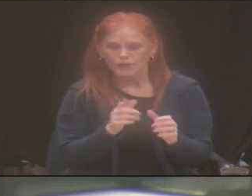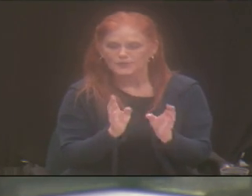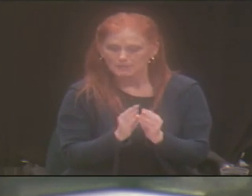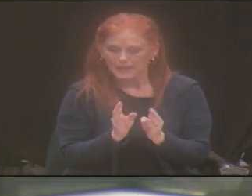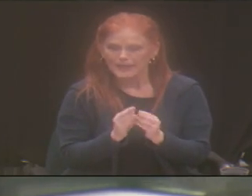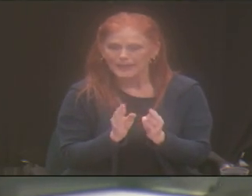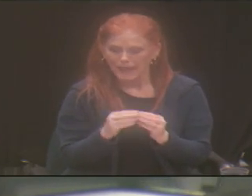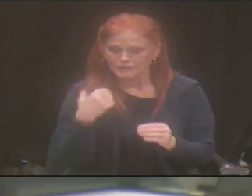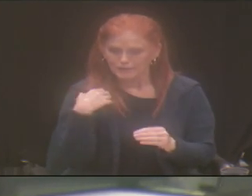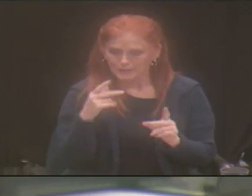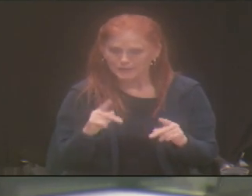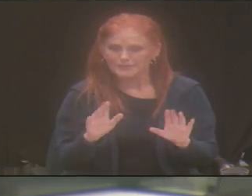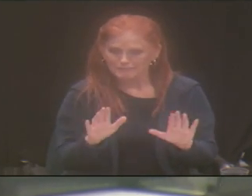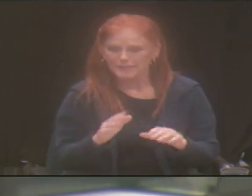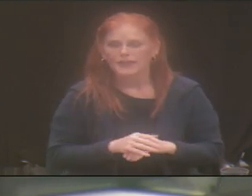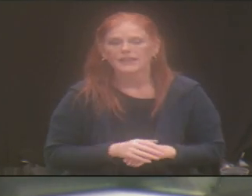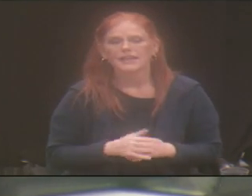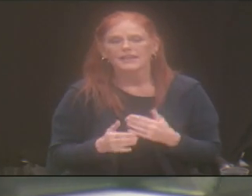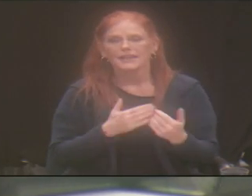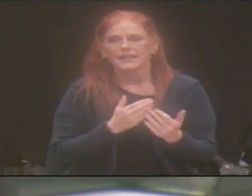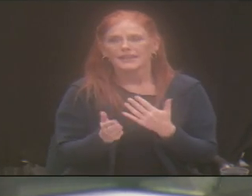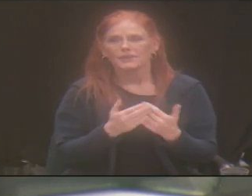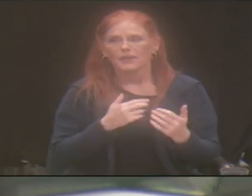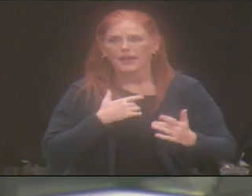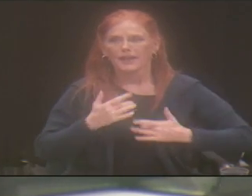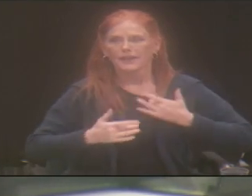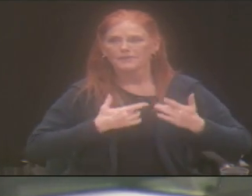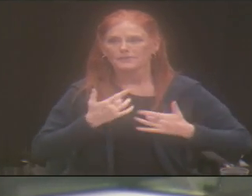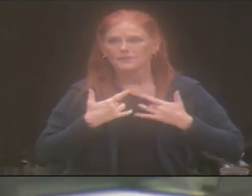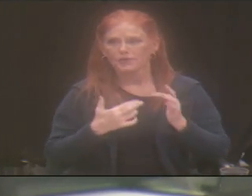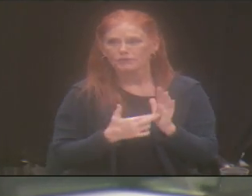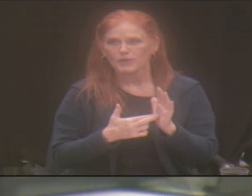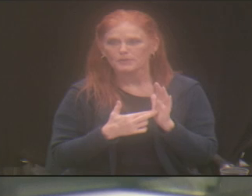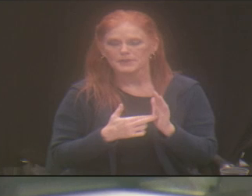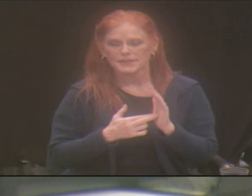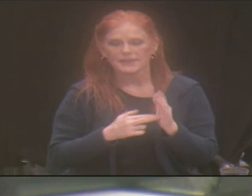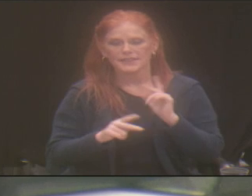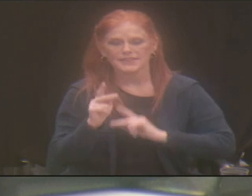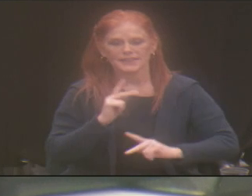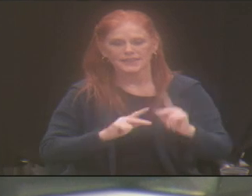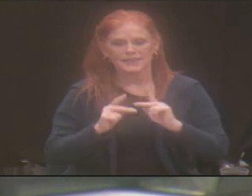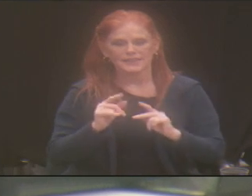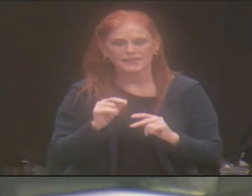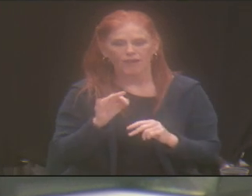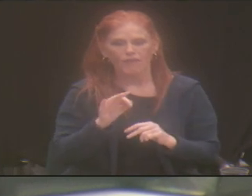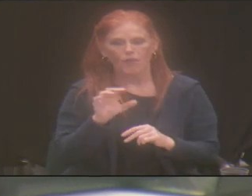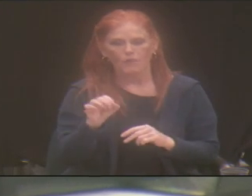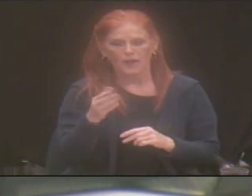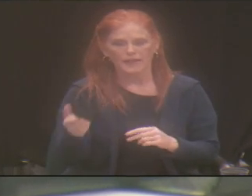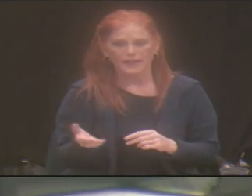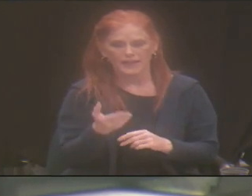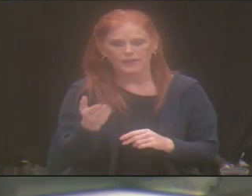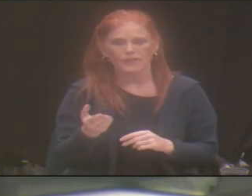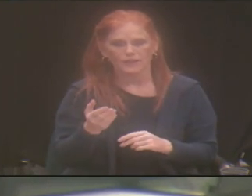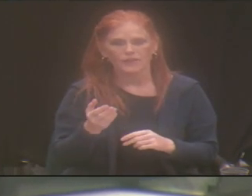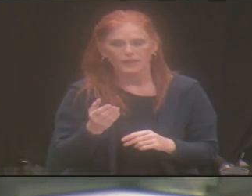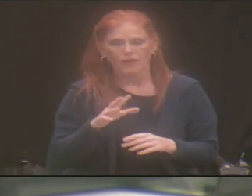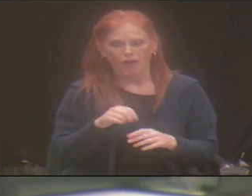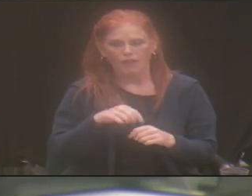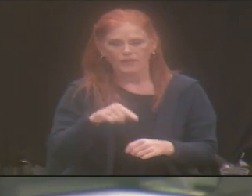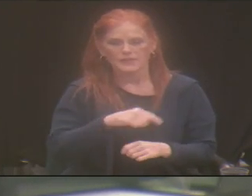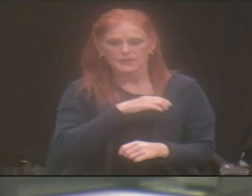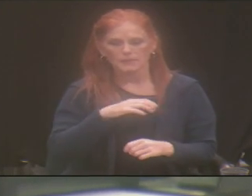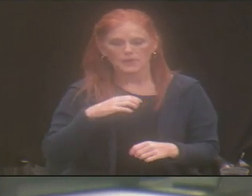meeting. But I'm excited to represent the citizens of Omaha here on this commission.